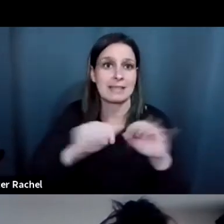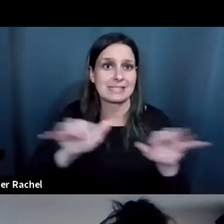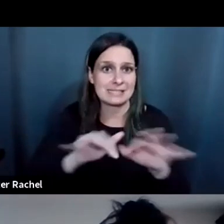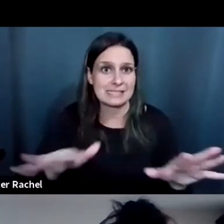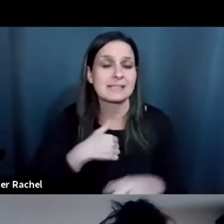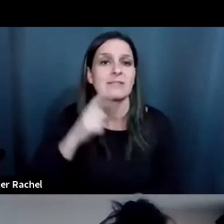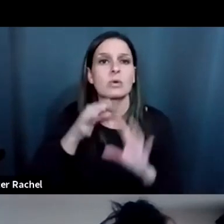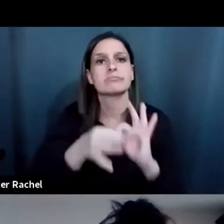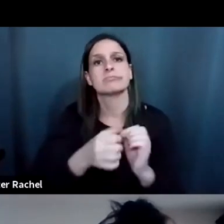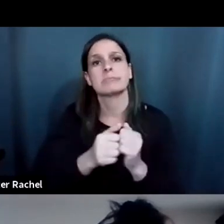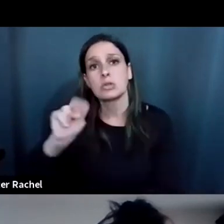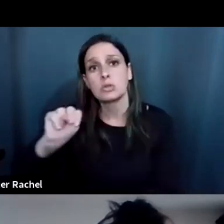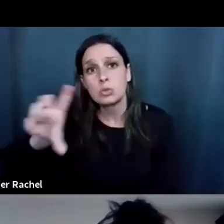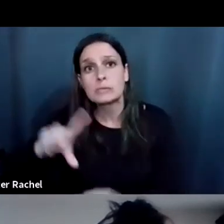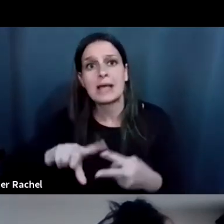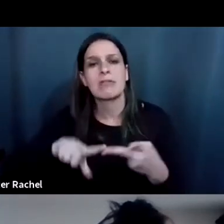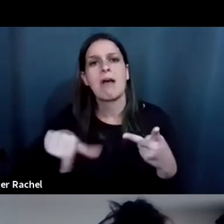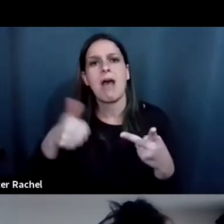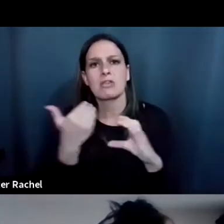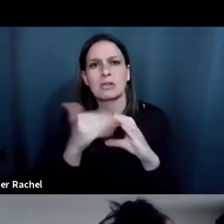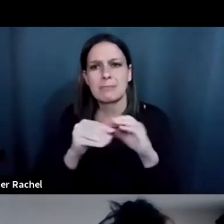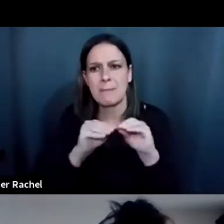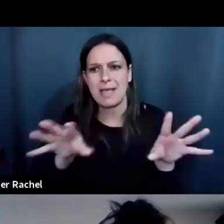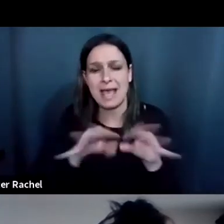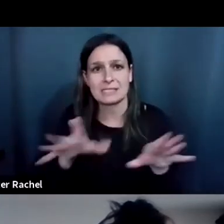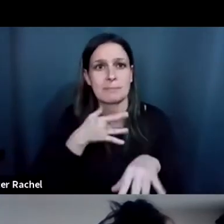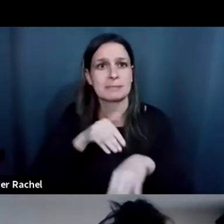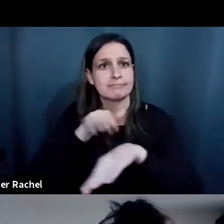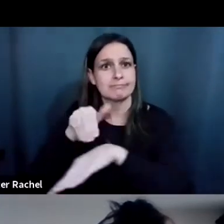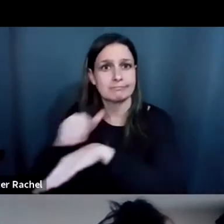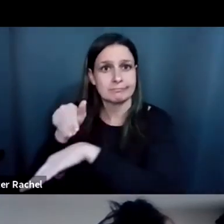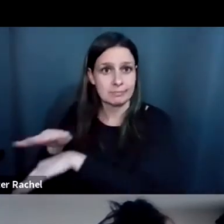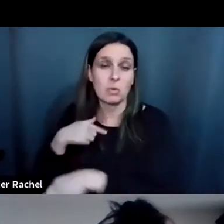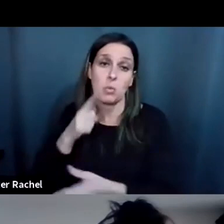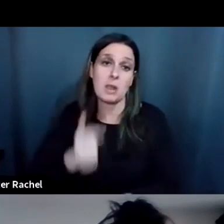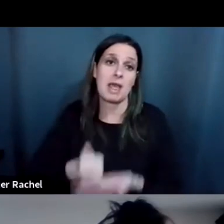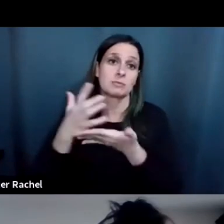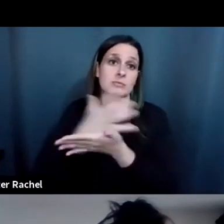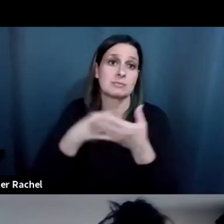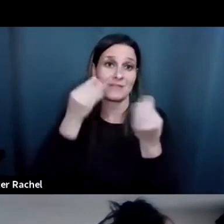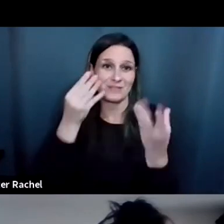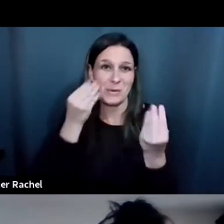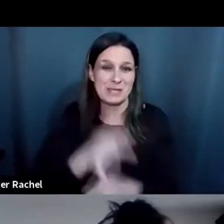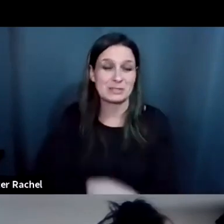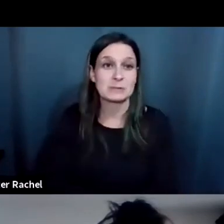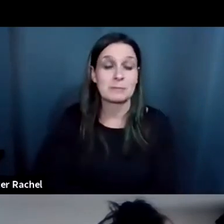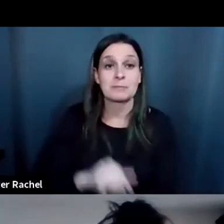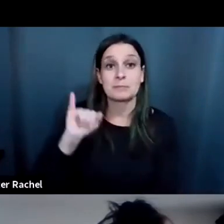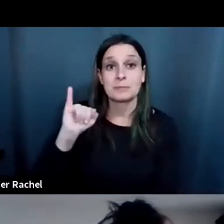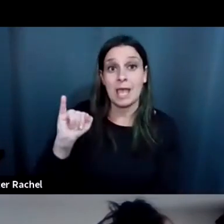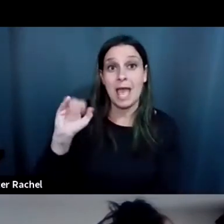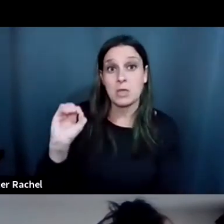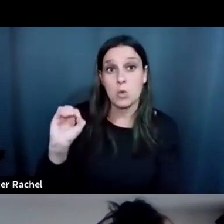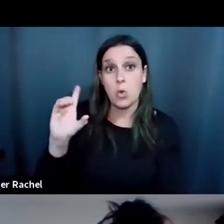newsletter and other email blasts that we send out, um, which would help you get information. It's IOD